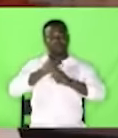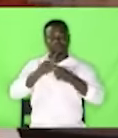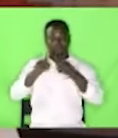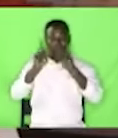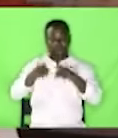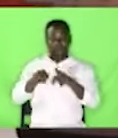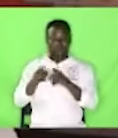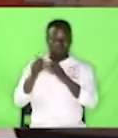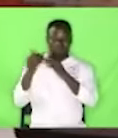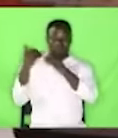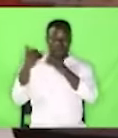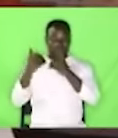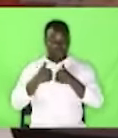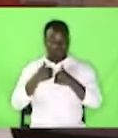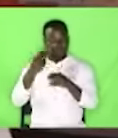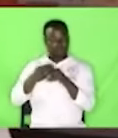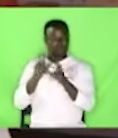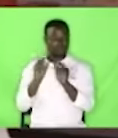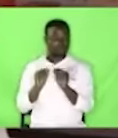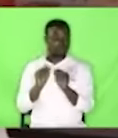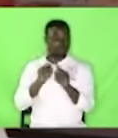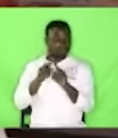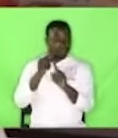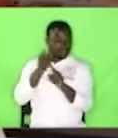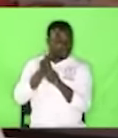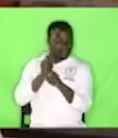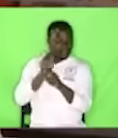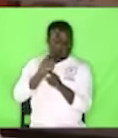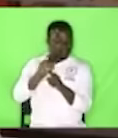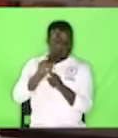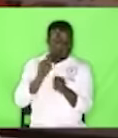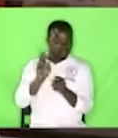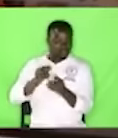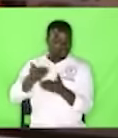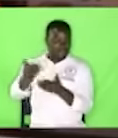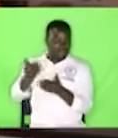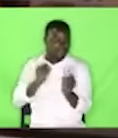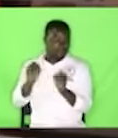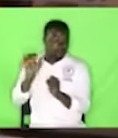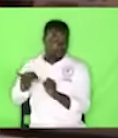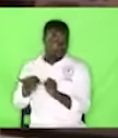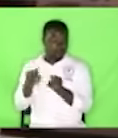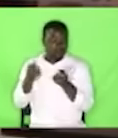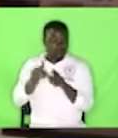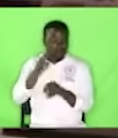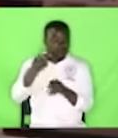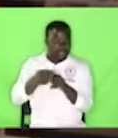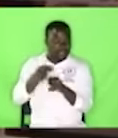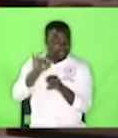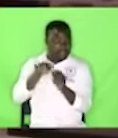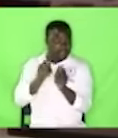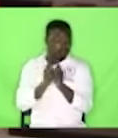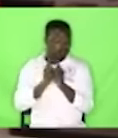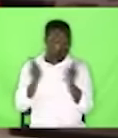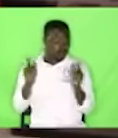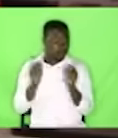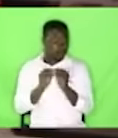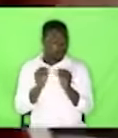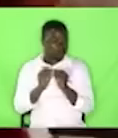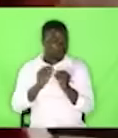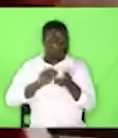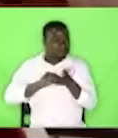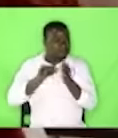but it is also a purchasing power. When your name is great, it does many